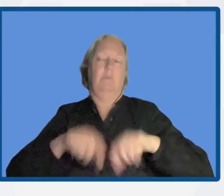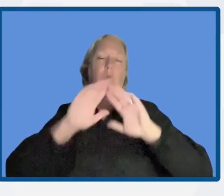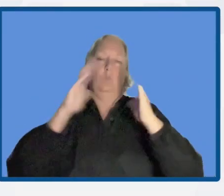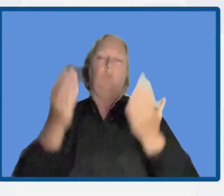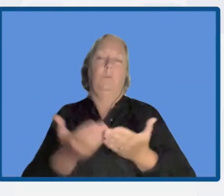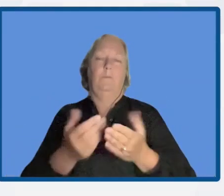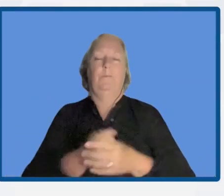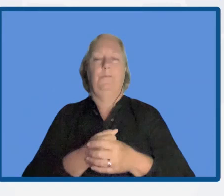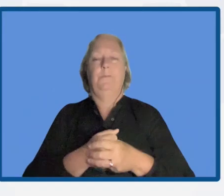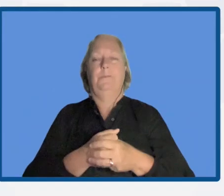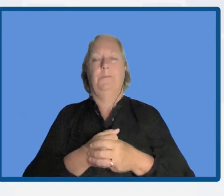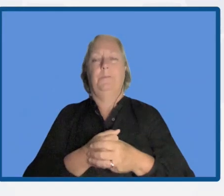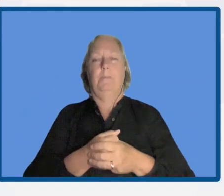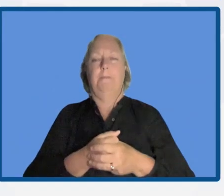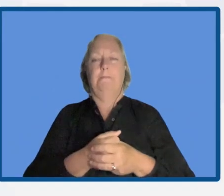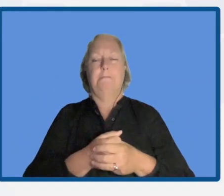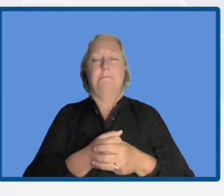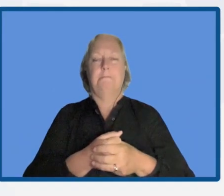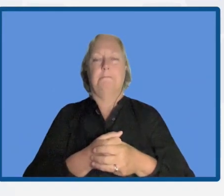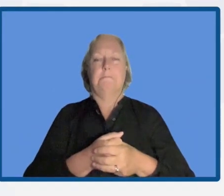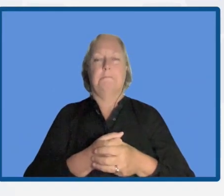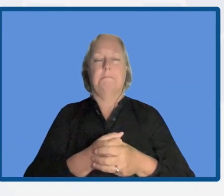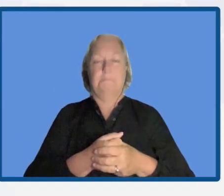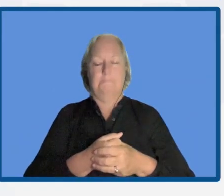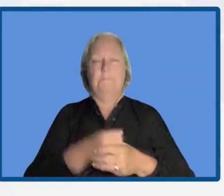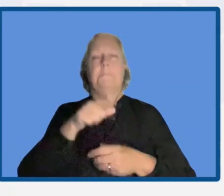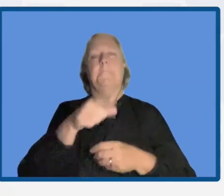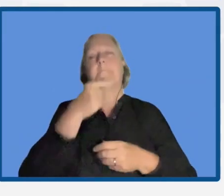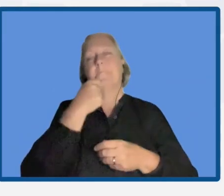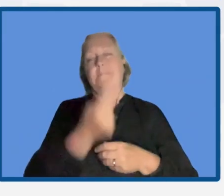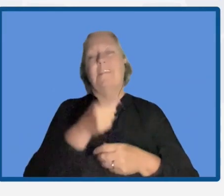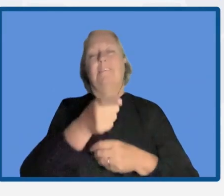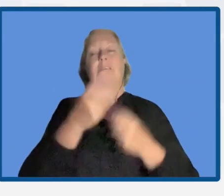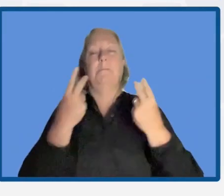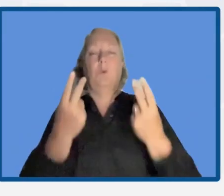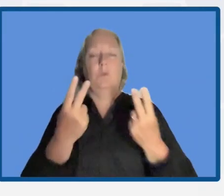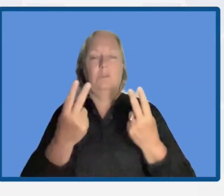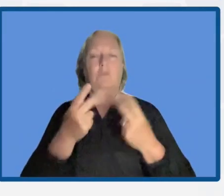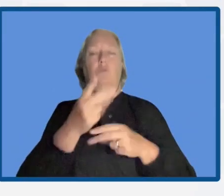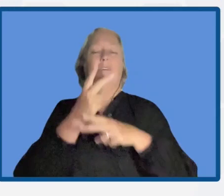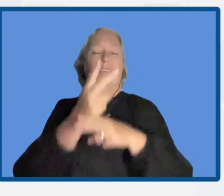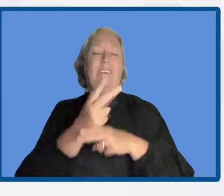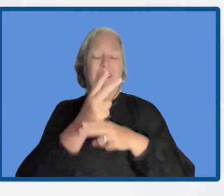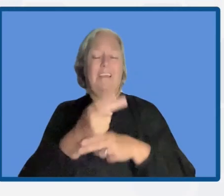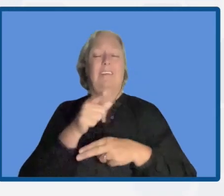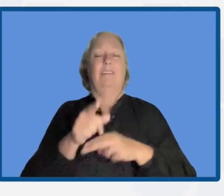tells us that it is very important to take care of the planet and ecosystems.